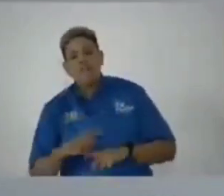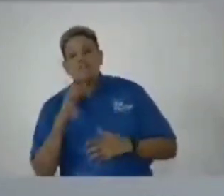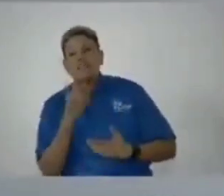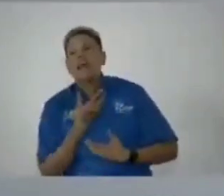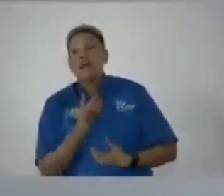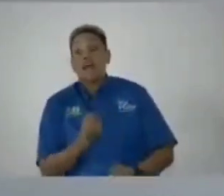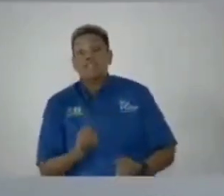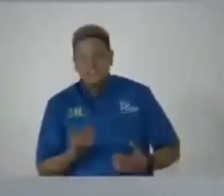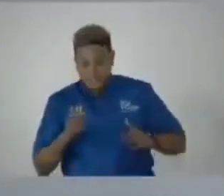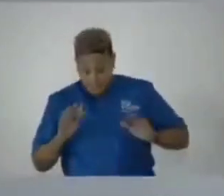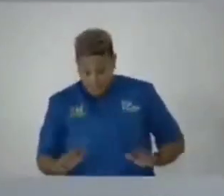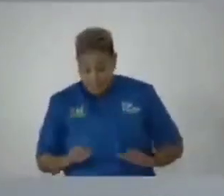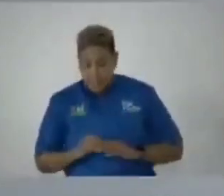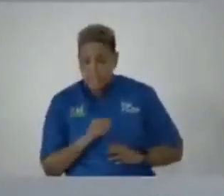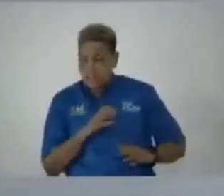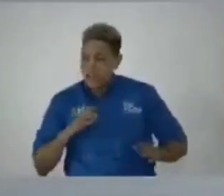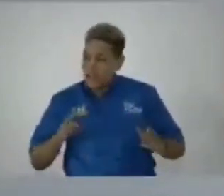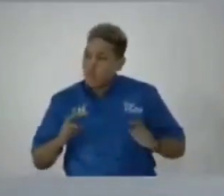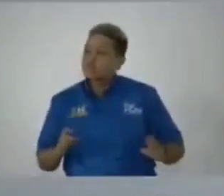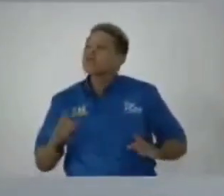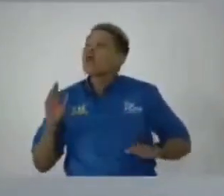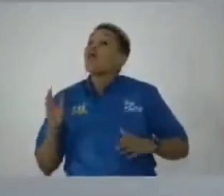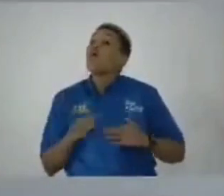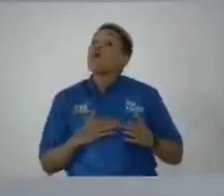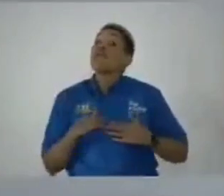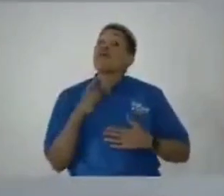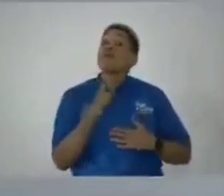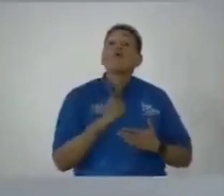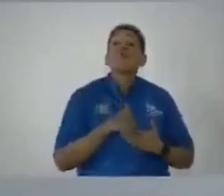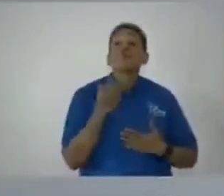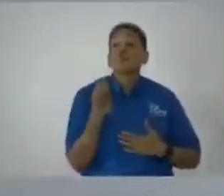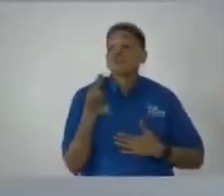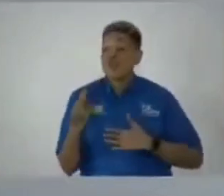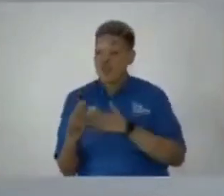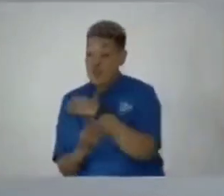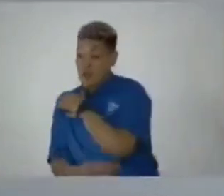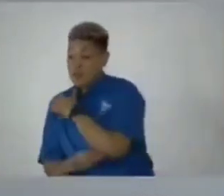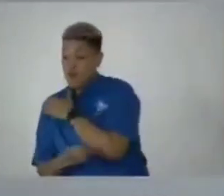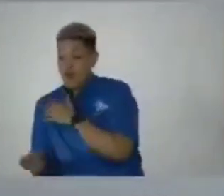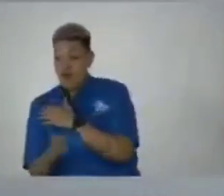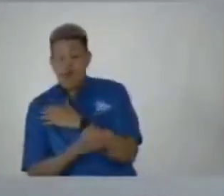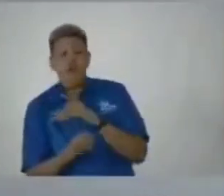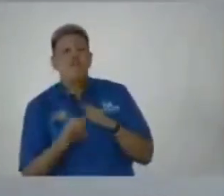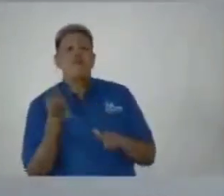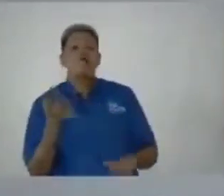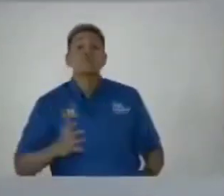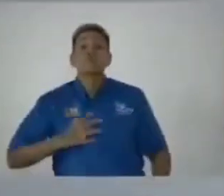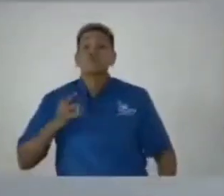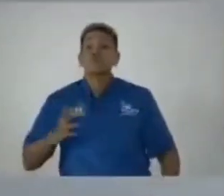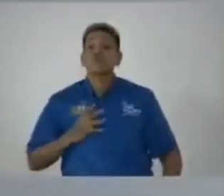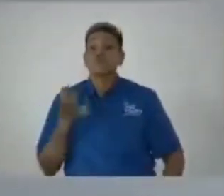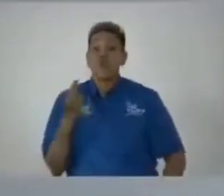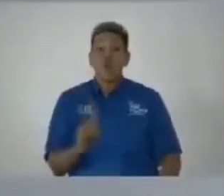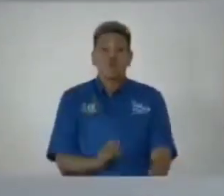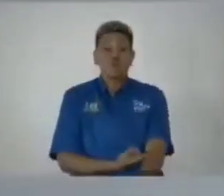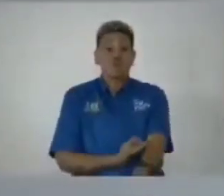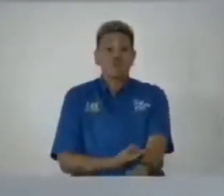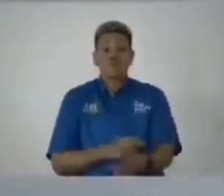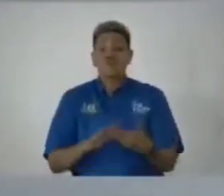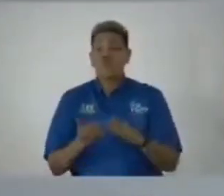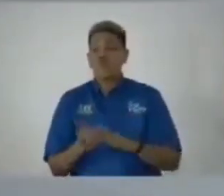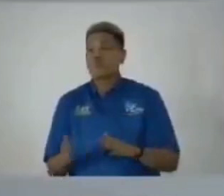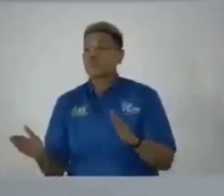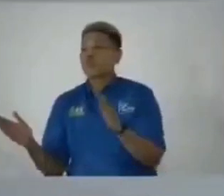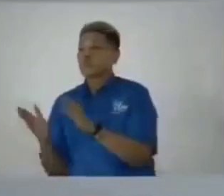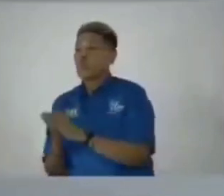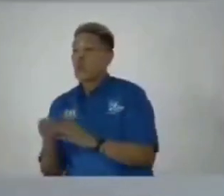in the commission and that whether you are rich or poor from uptown or downtown town or